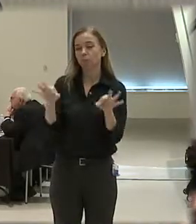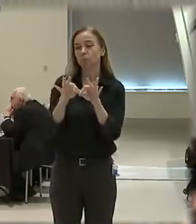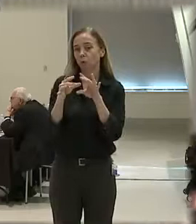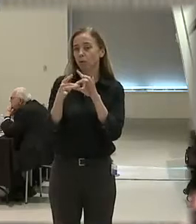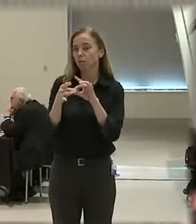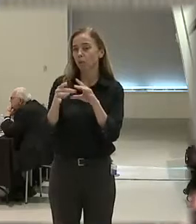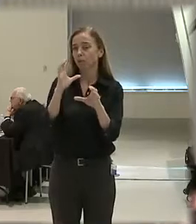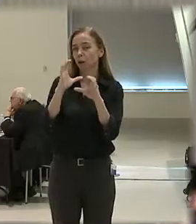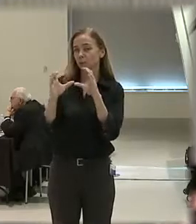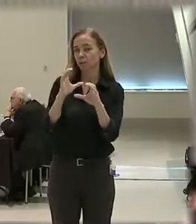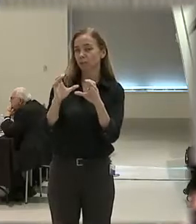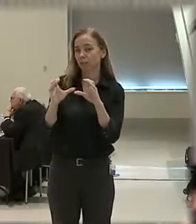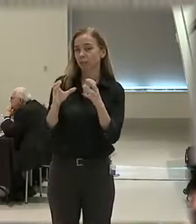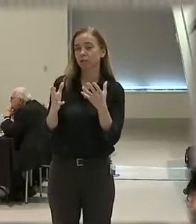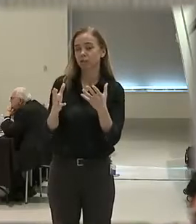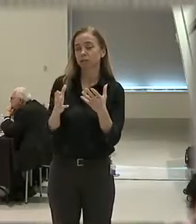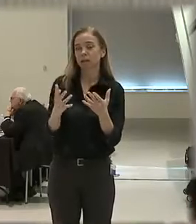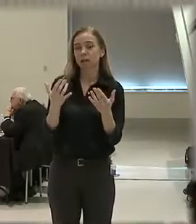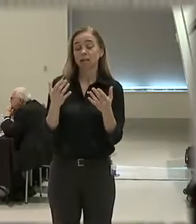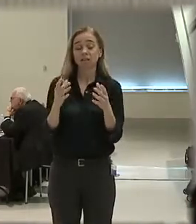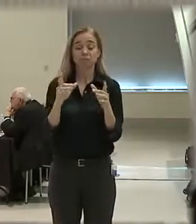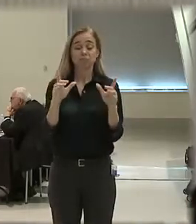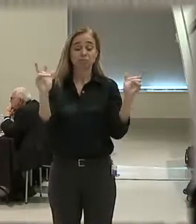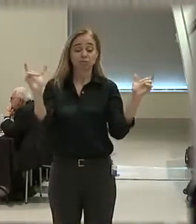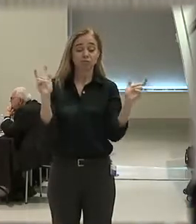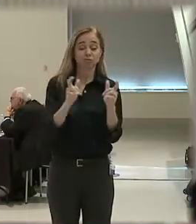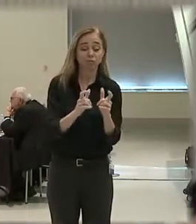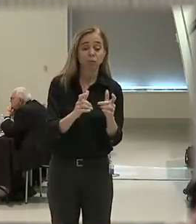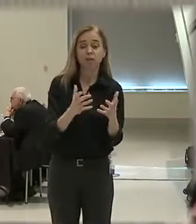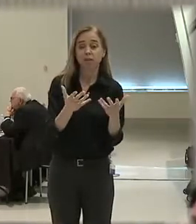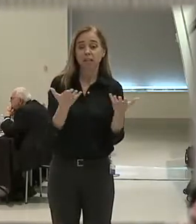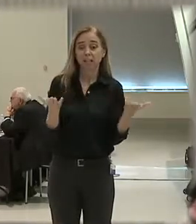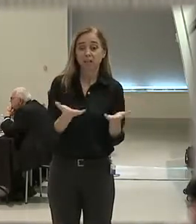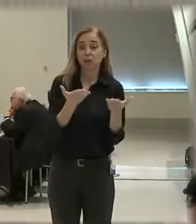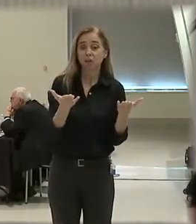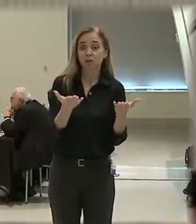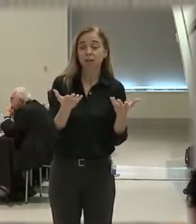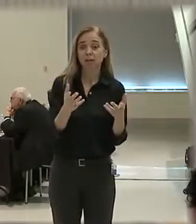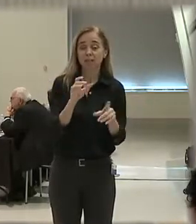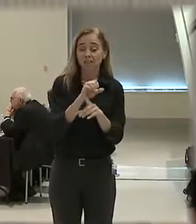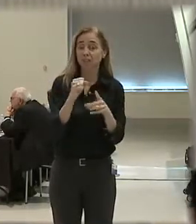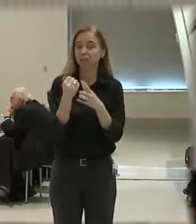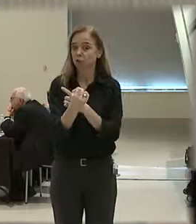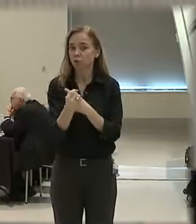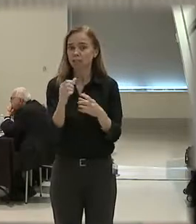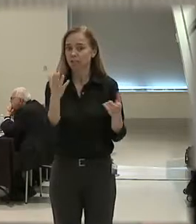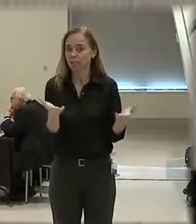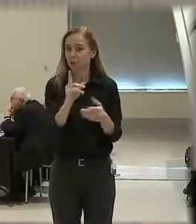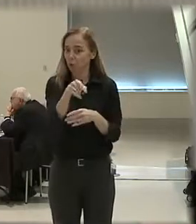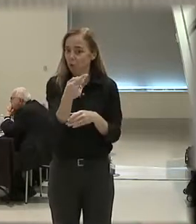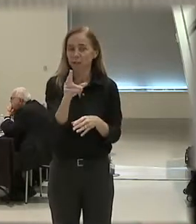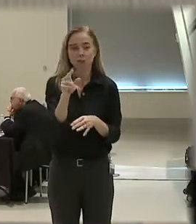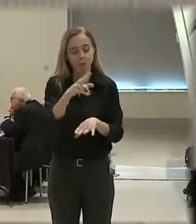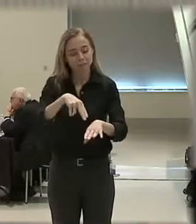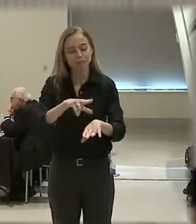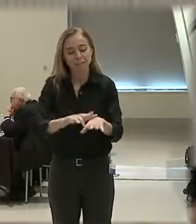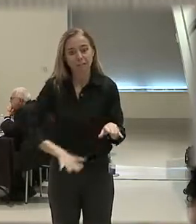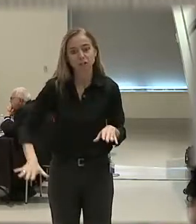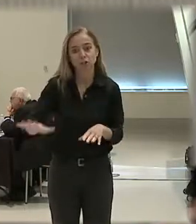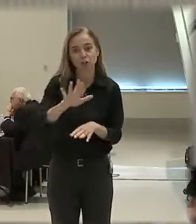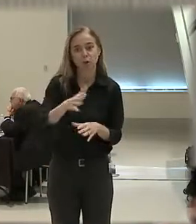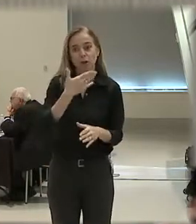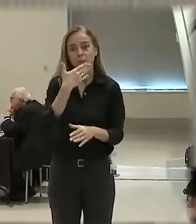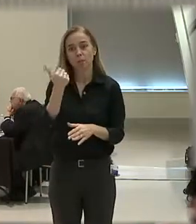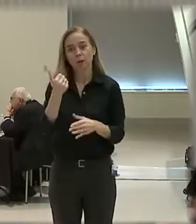officers in this state have been downsized and that's not an Ohio situation, that's a national situation. And the best way to